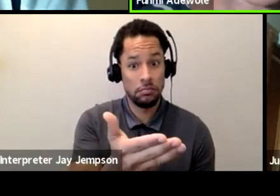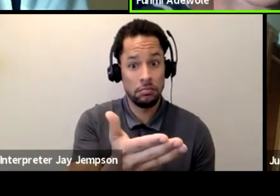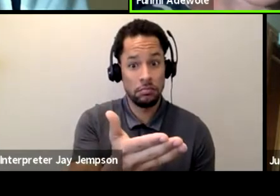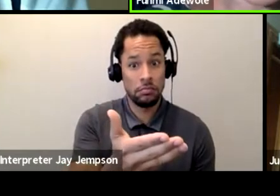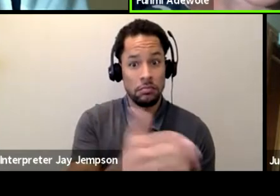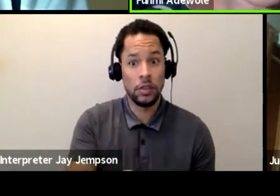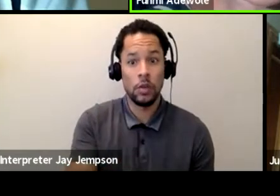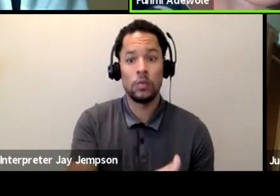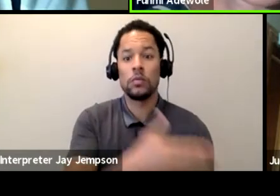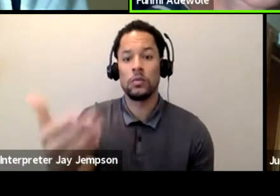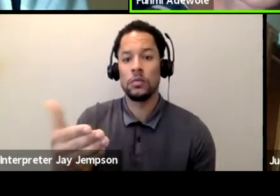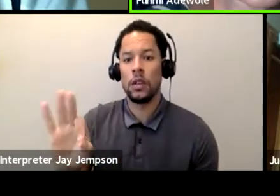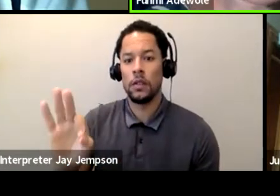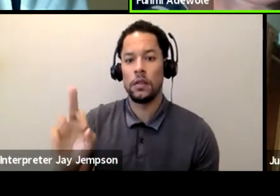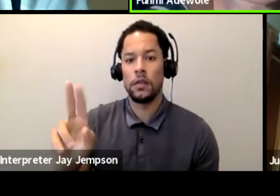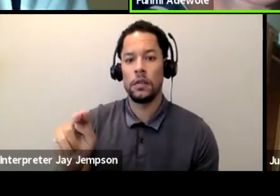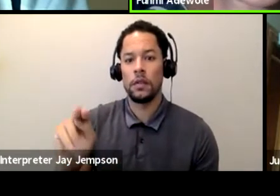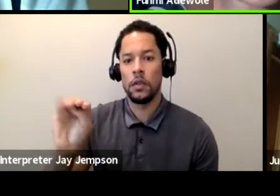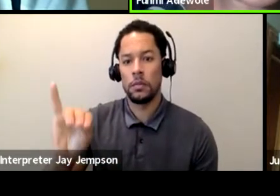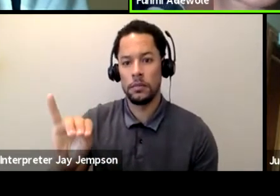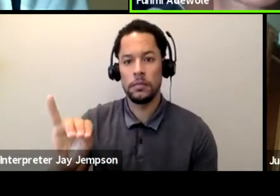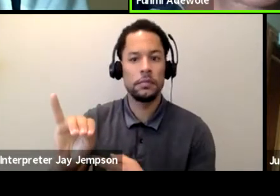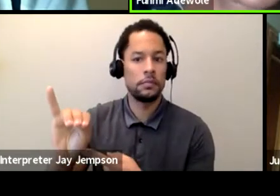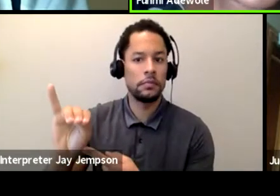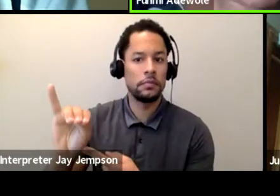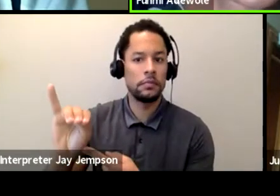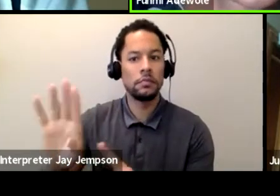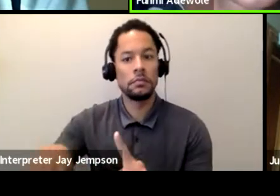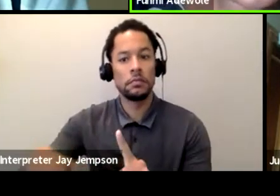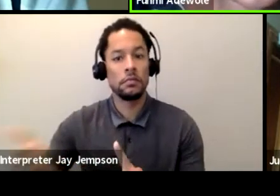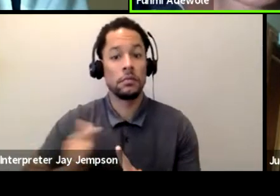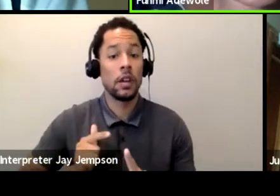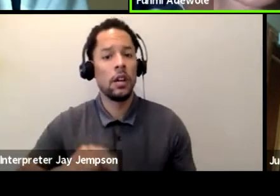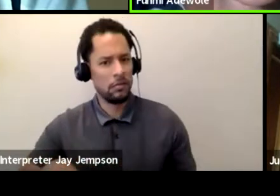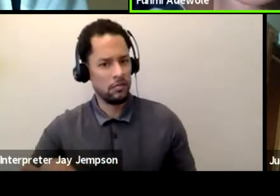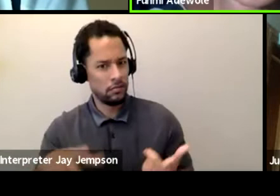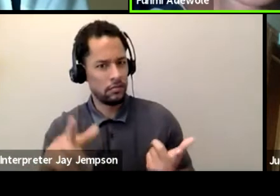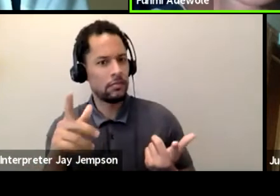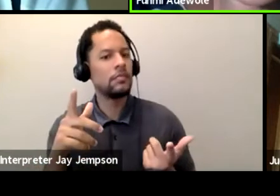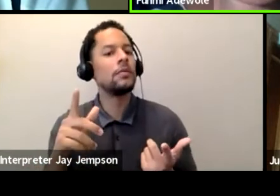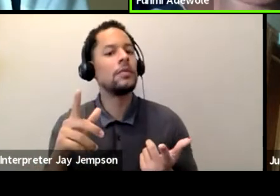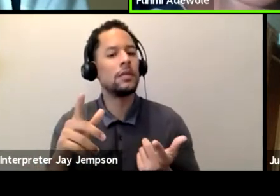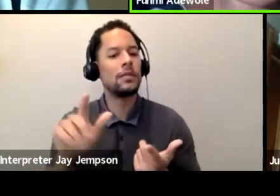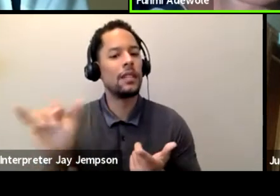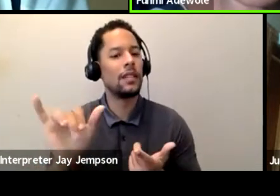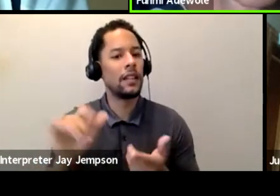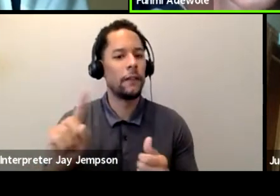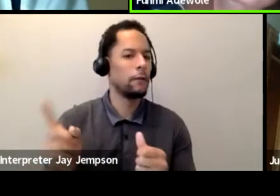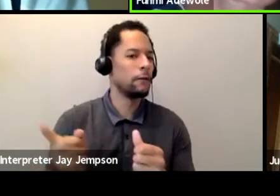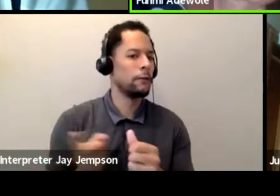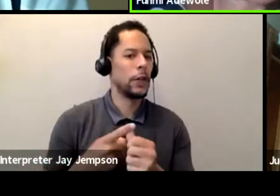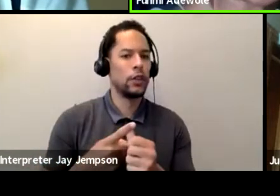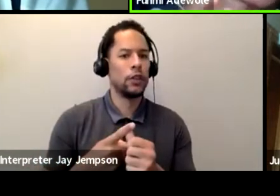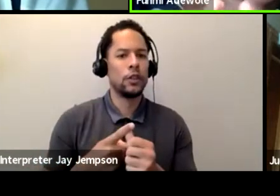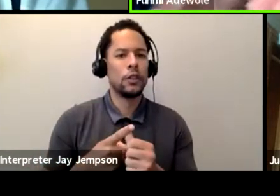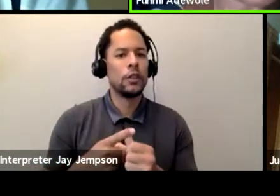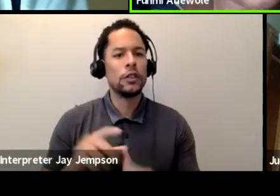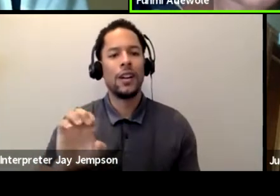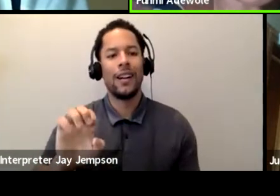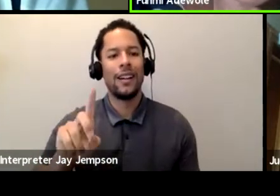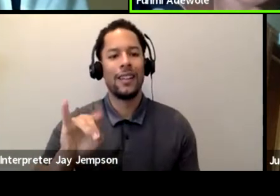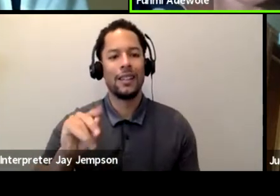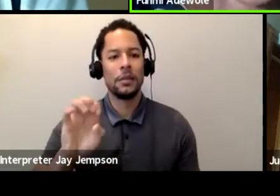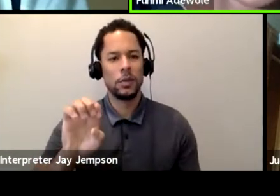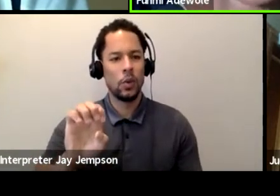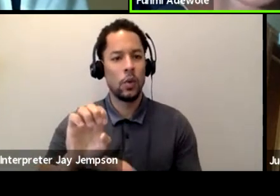Well, dramaturgy, you know, like we discussed in the first episode, Taiwo, it's a very wide, it's a very